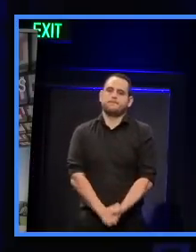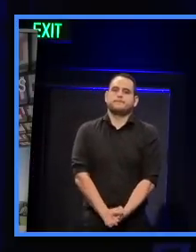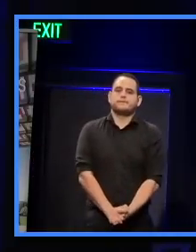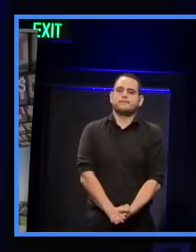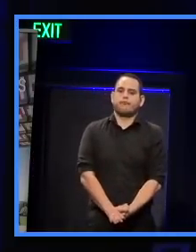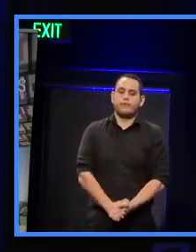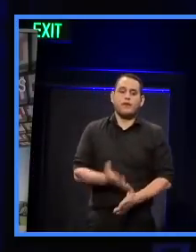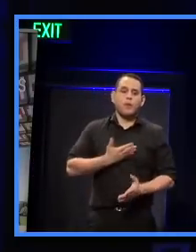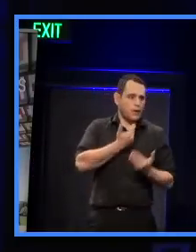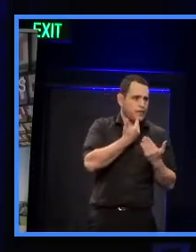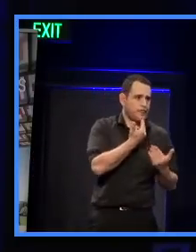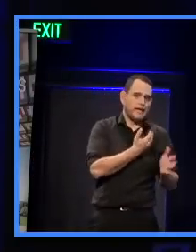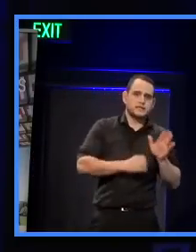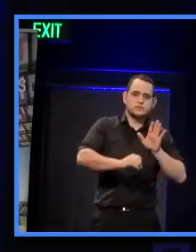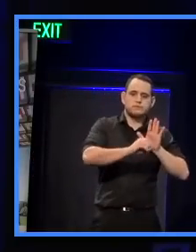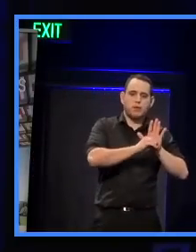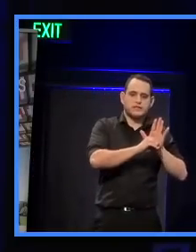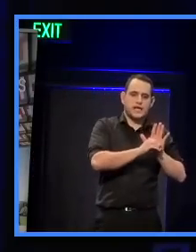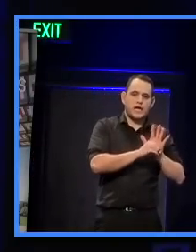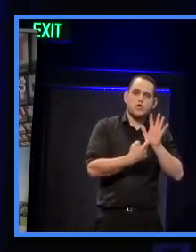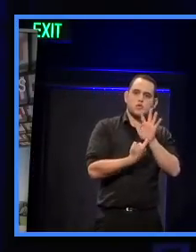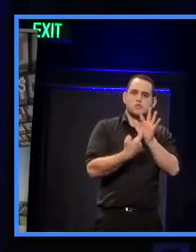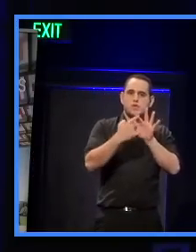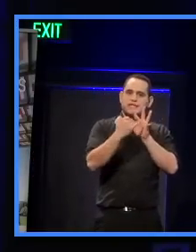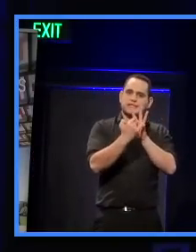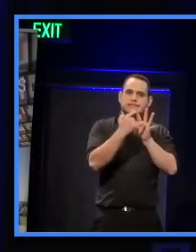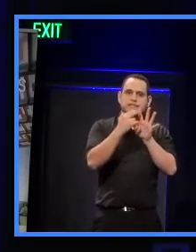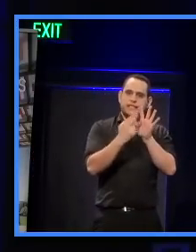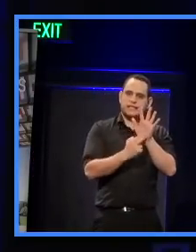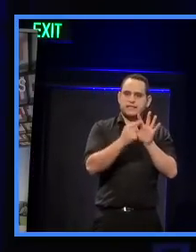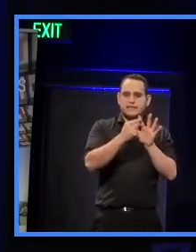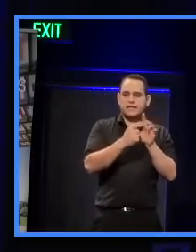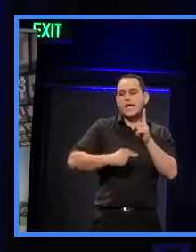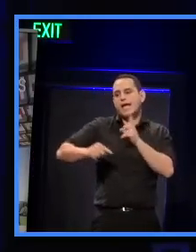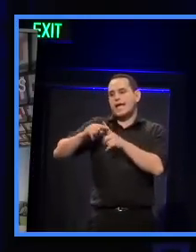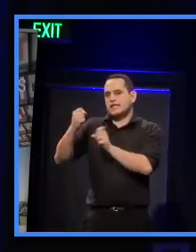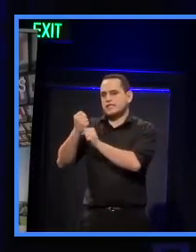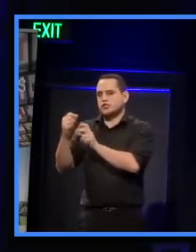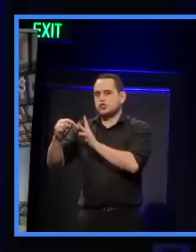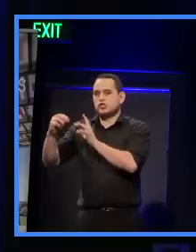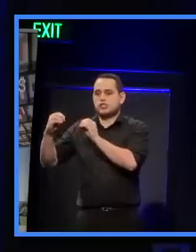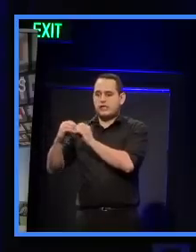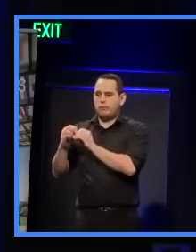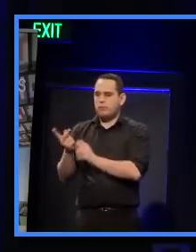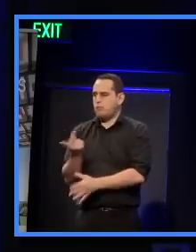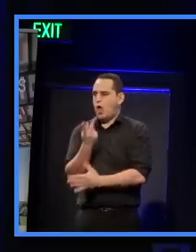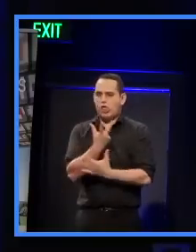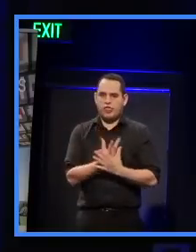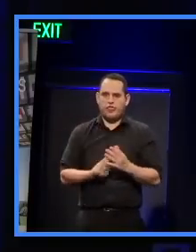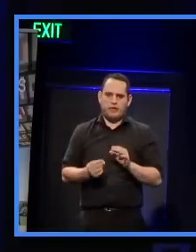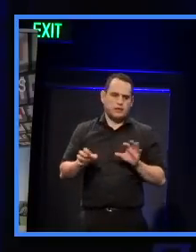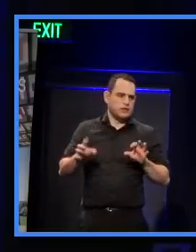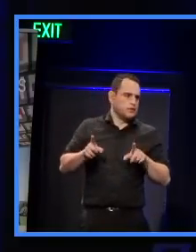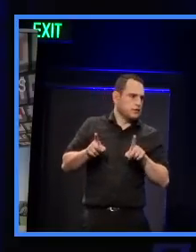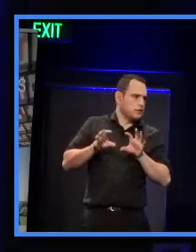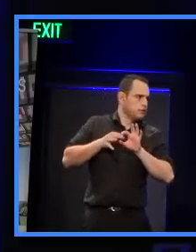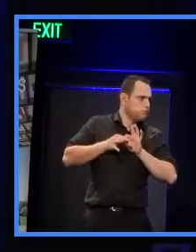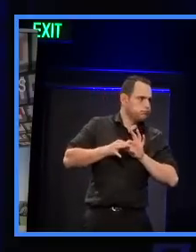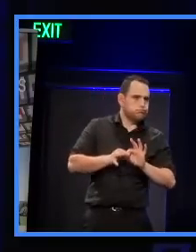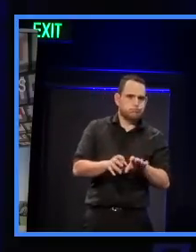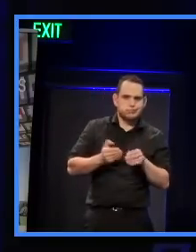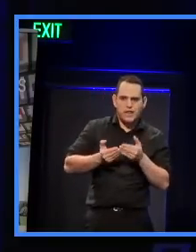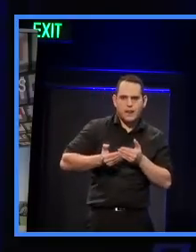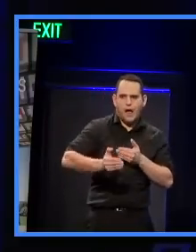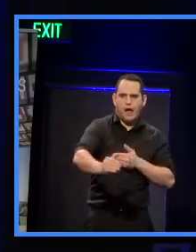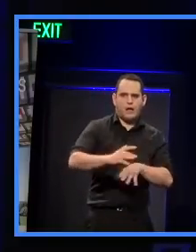I'd like to thank our partner sponsors, Razine and Jib. They've been with us for some time now and are really